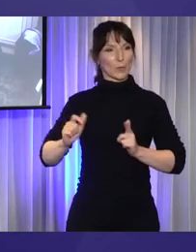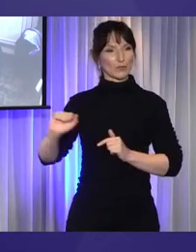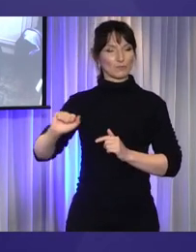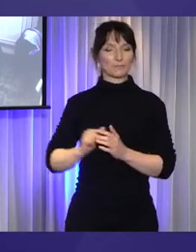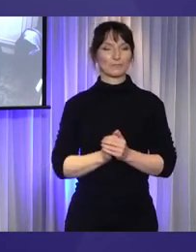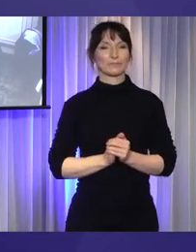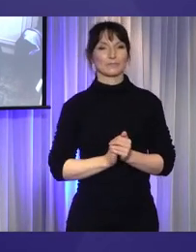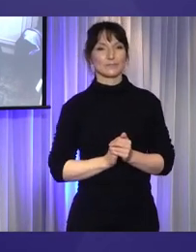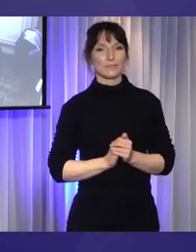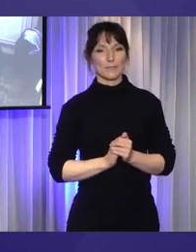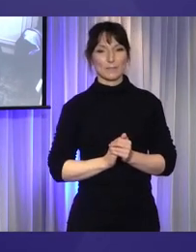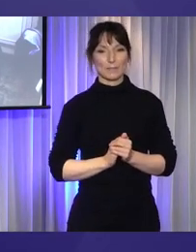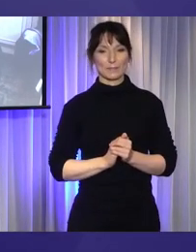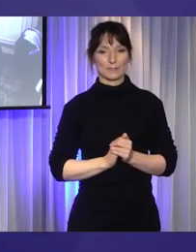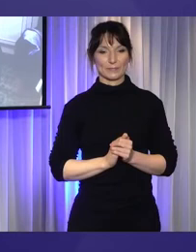Hello,